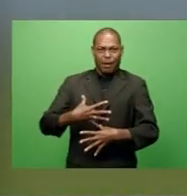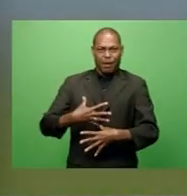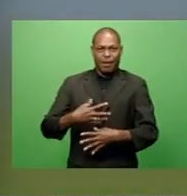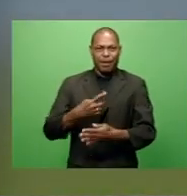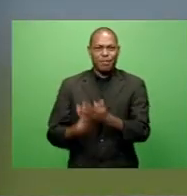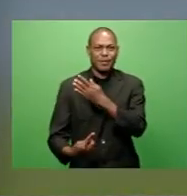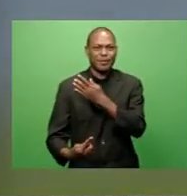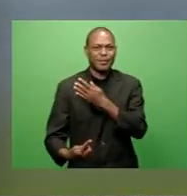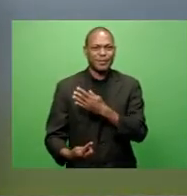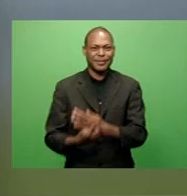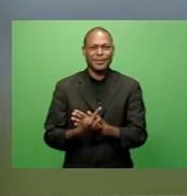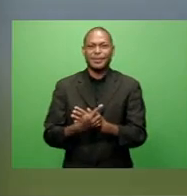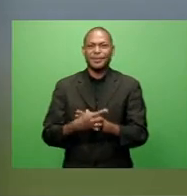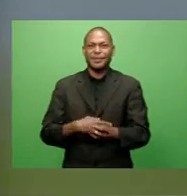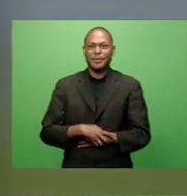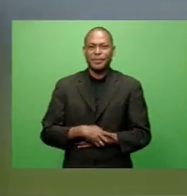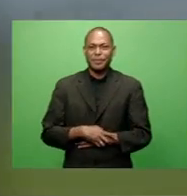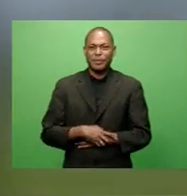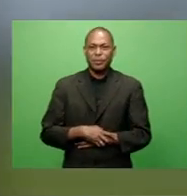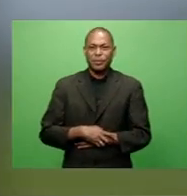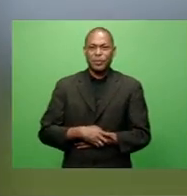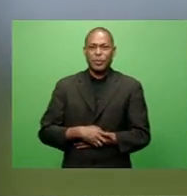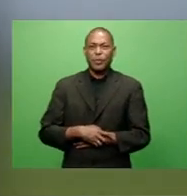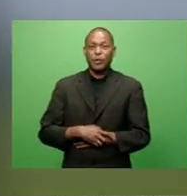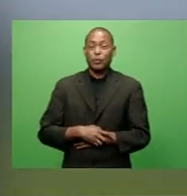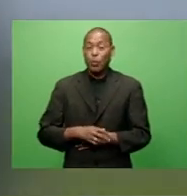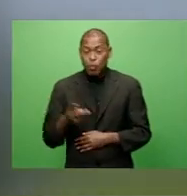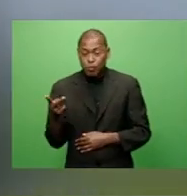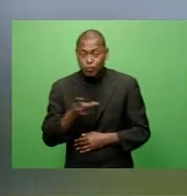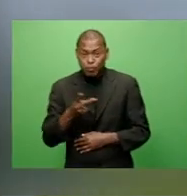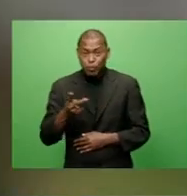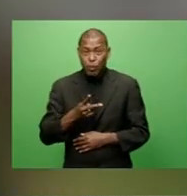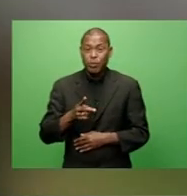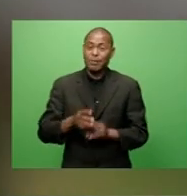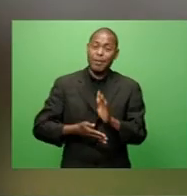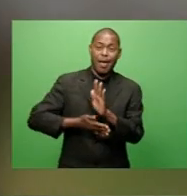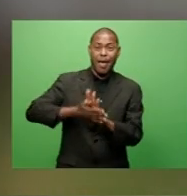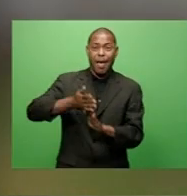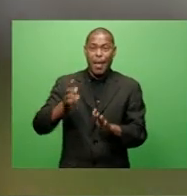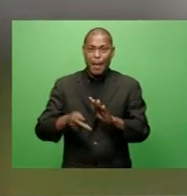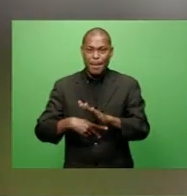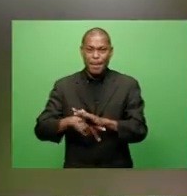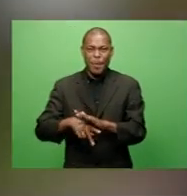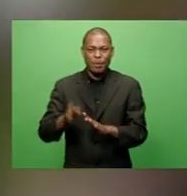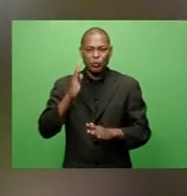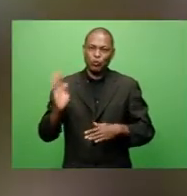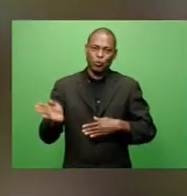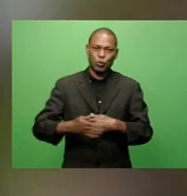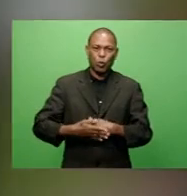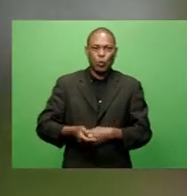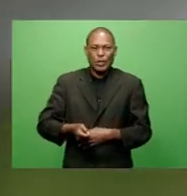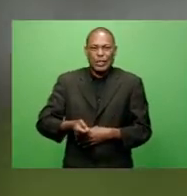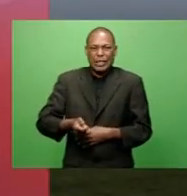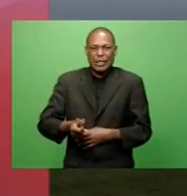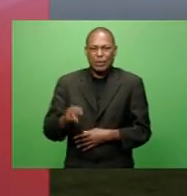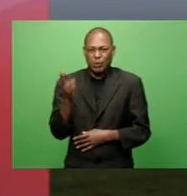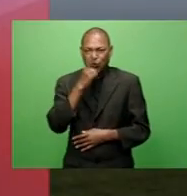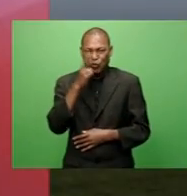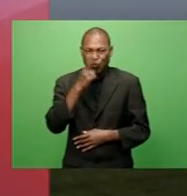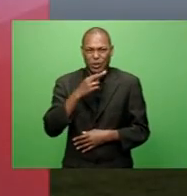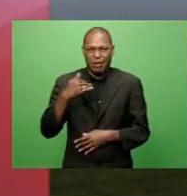The Modei Primary School and, excuse me, Modei Primary and Secondary Schools were closed early so as not to risk the lives of students and teachers.